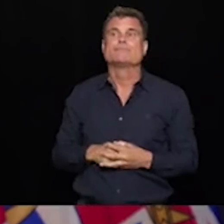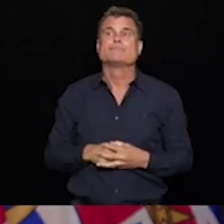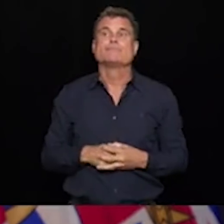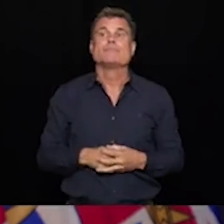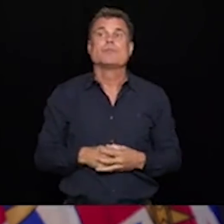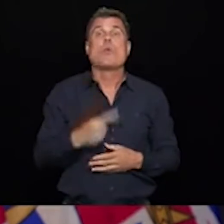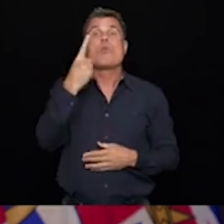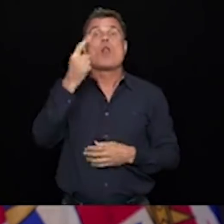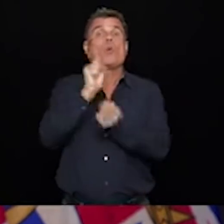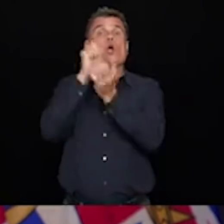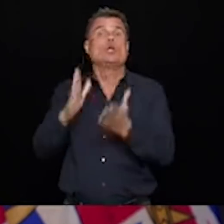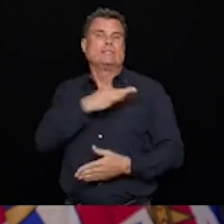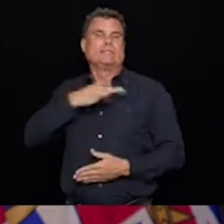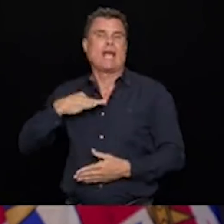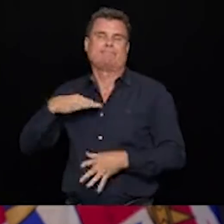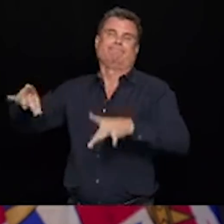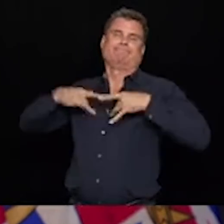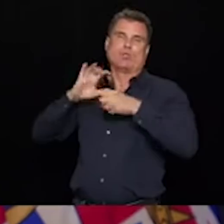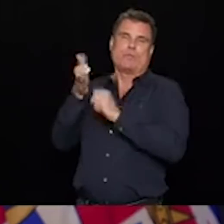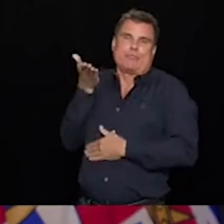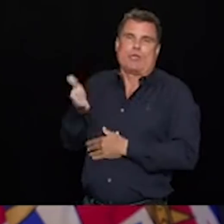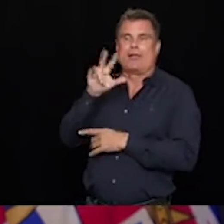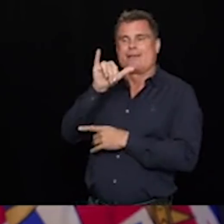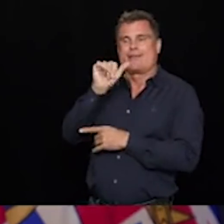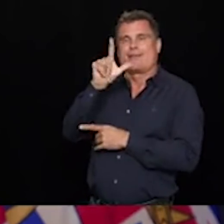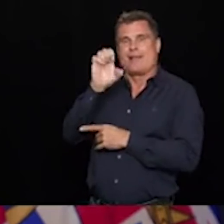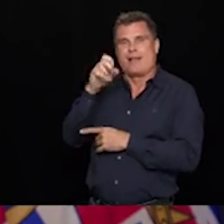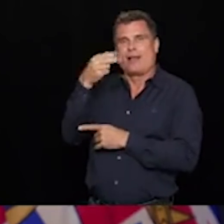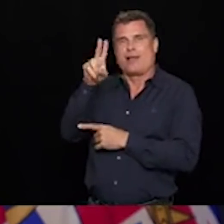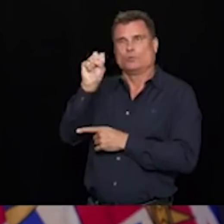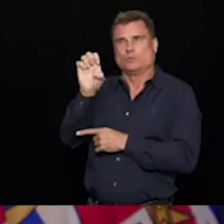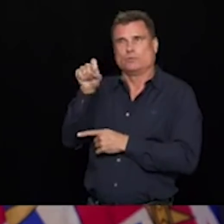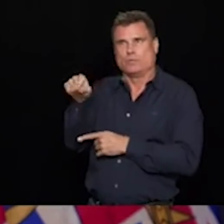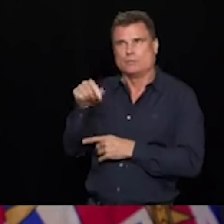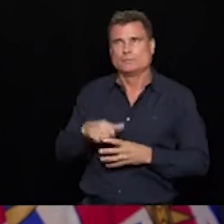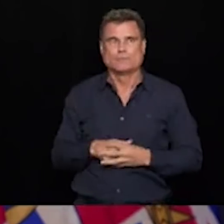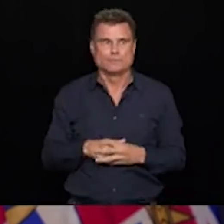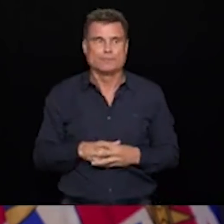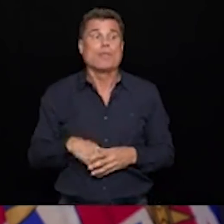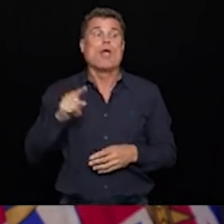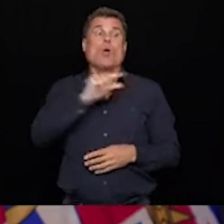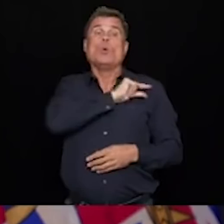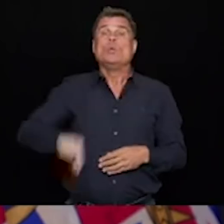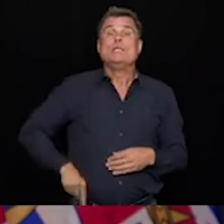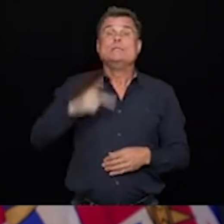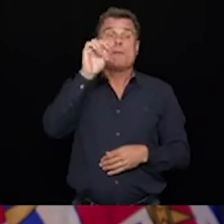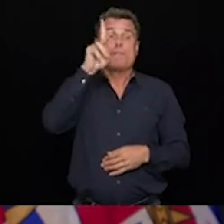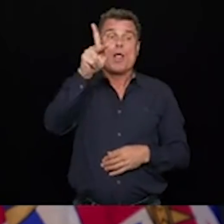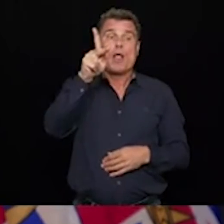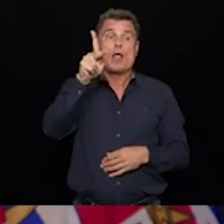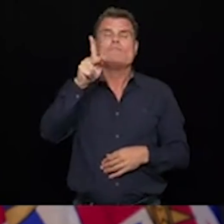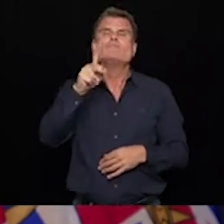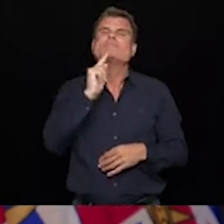at the Queen's Park acute care unit. We now have 15 active outbreaks in our healthcare system. 12 in long-term care